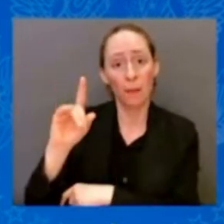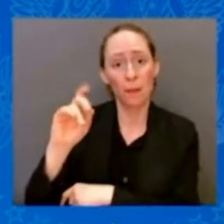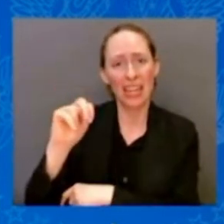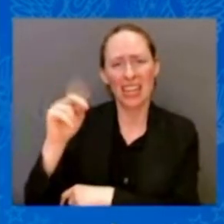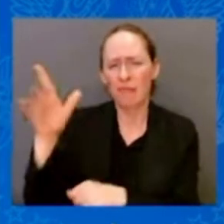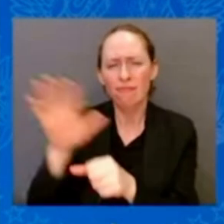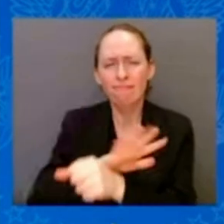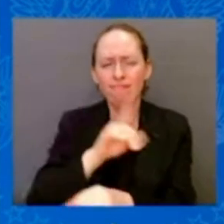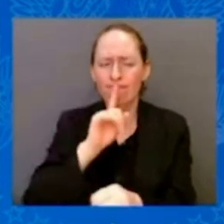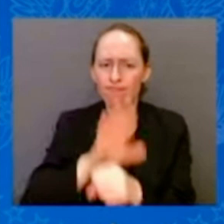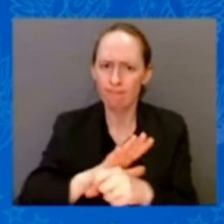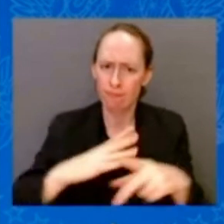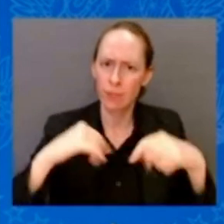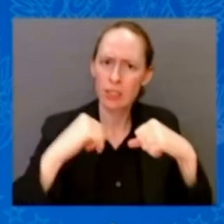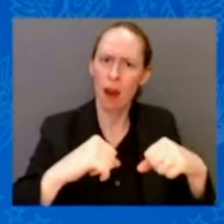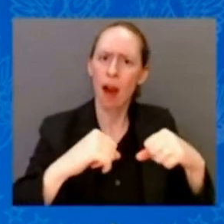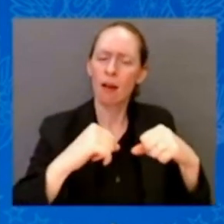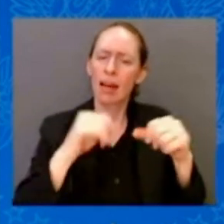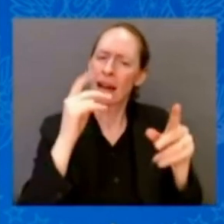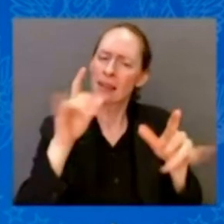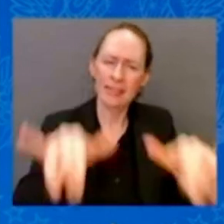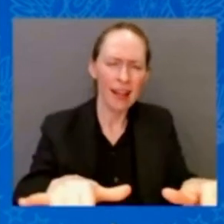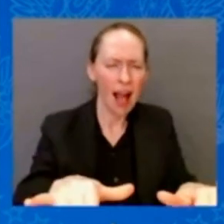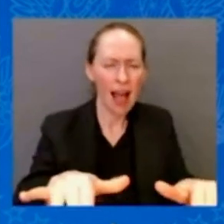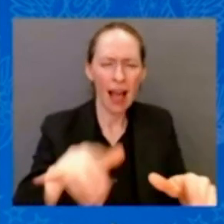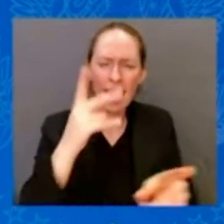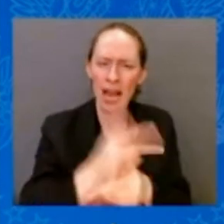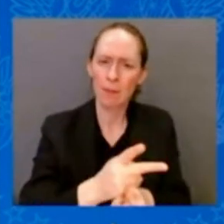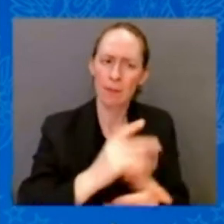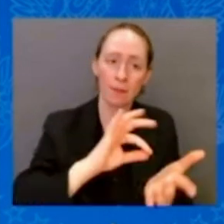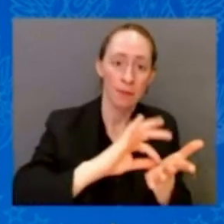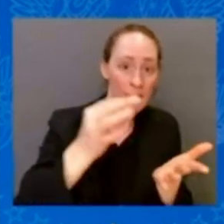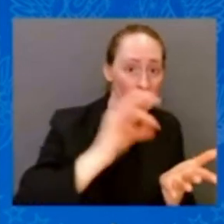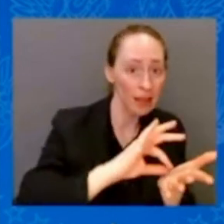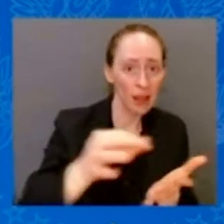and lowering the cost of